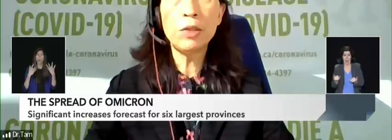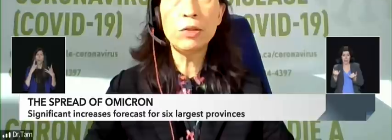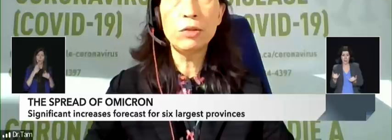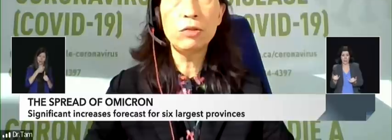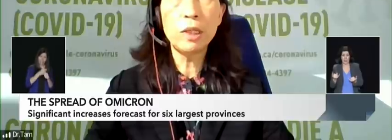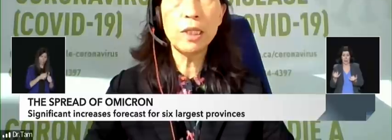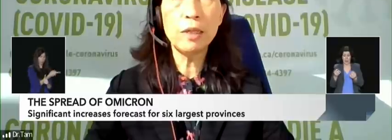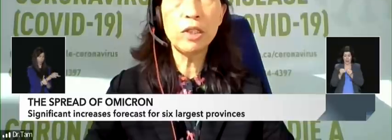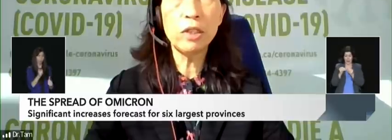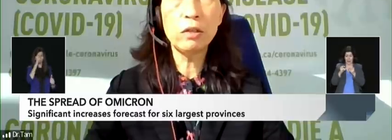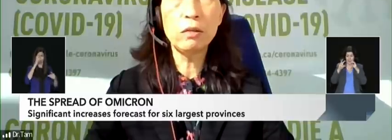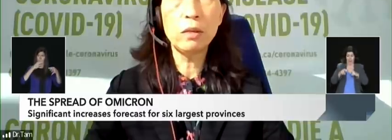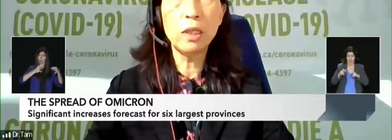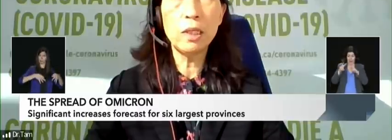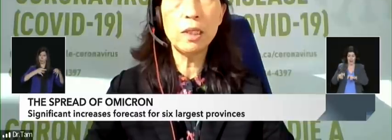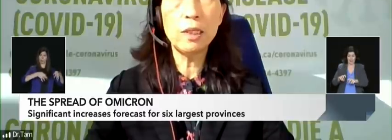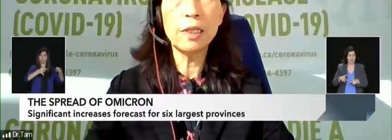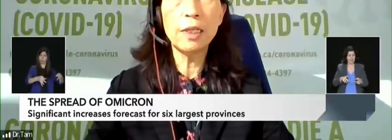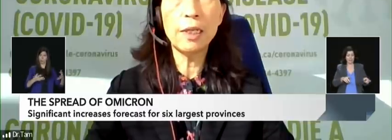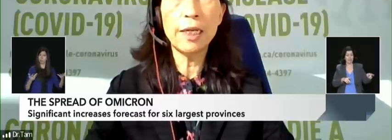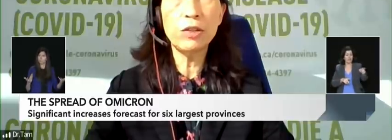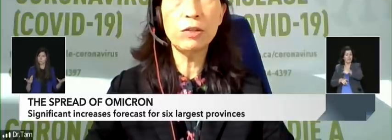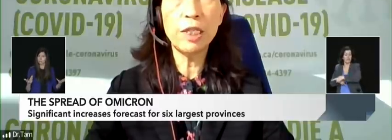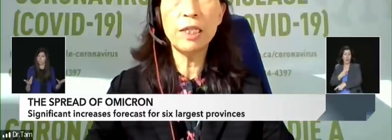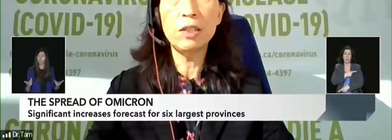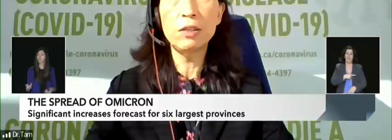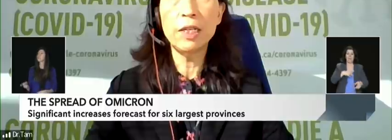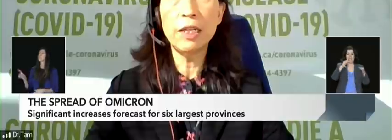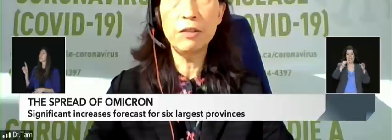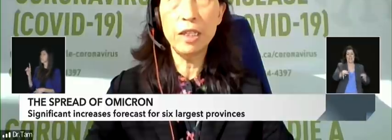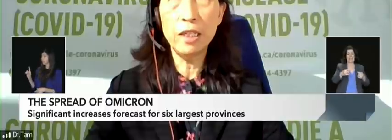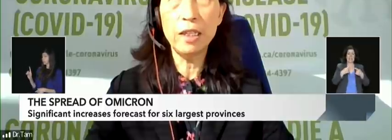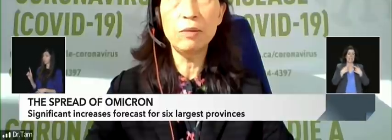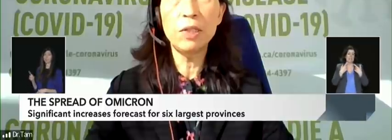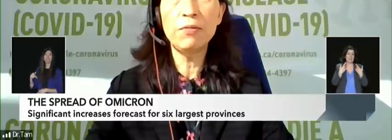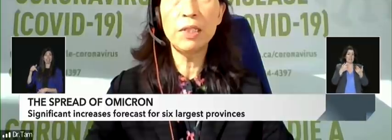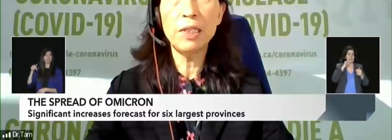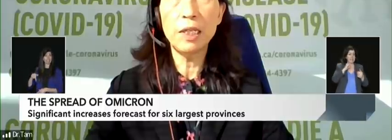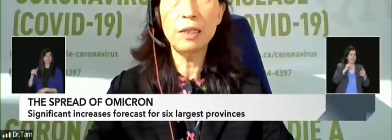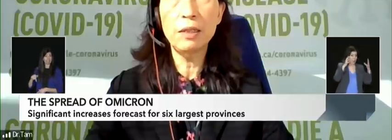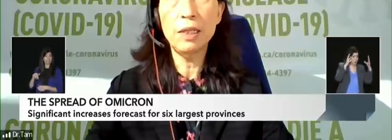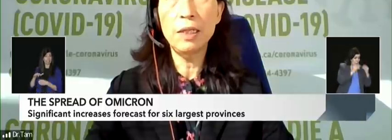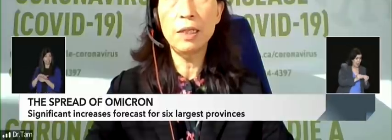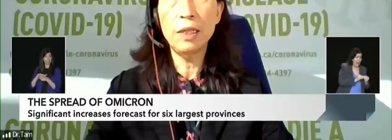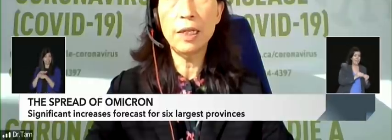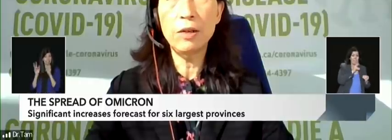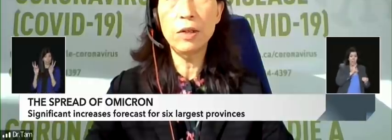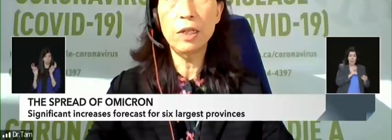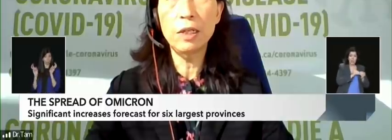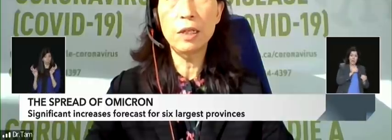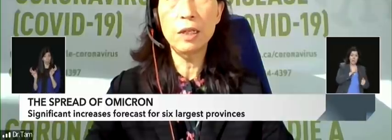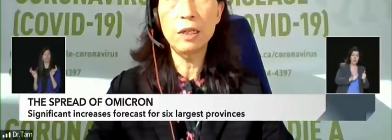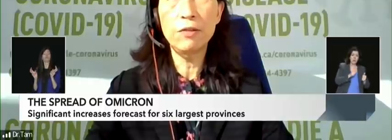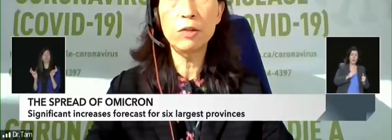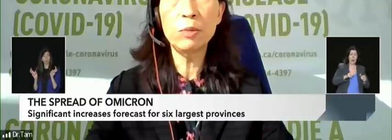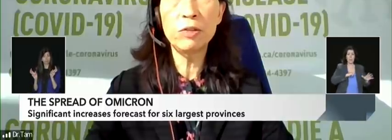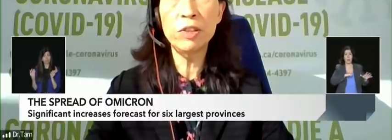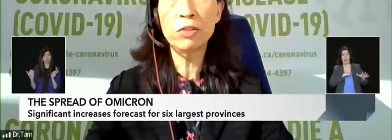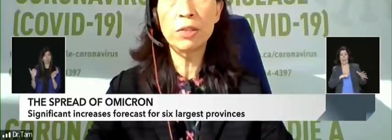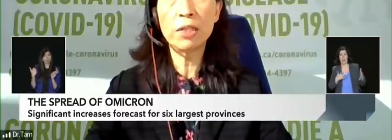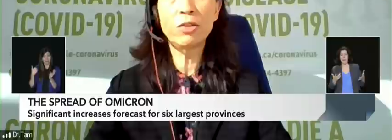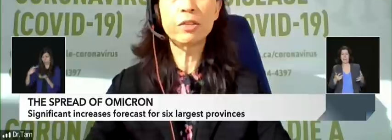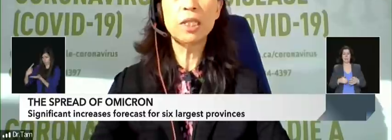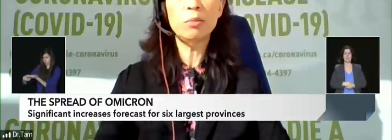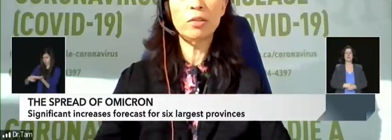It's Teresa Thames, so this is an actual technical area that we've discussed in our federal